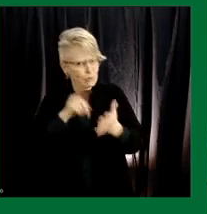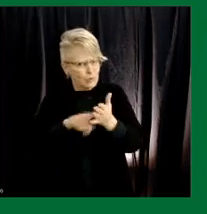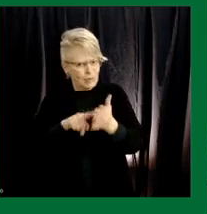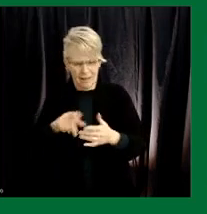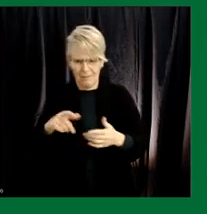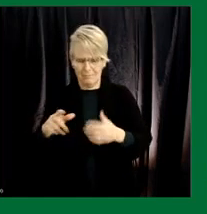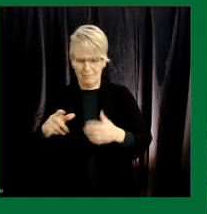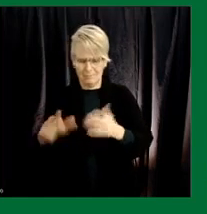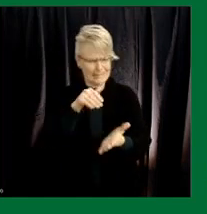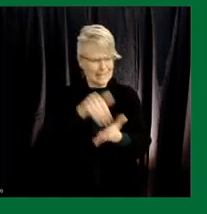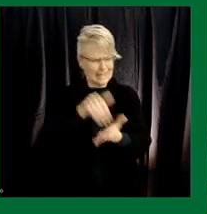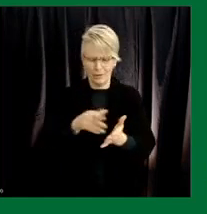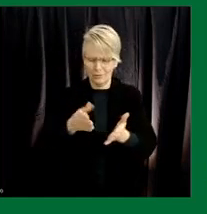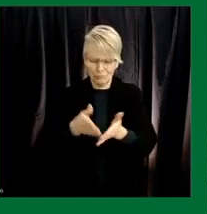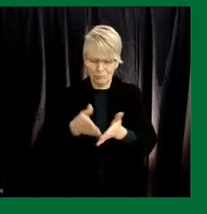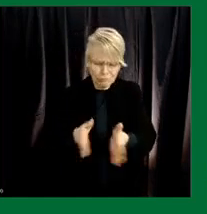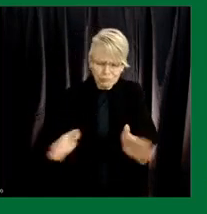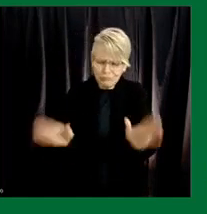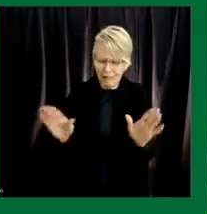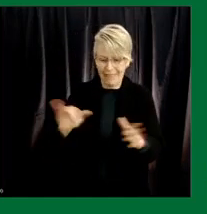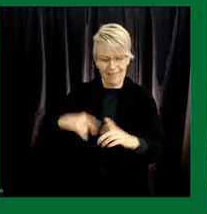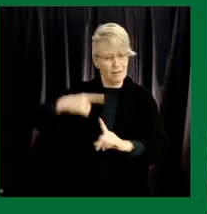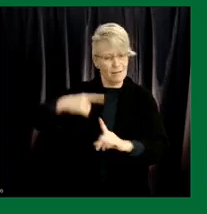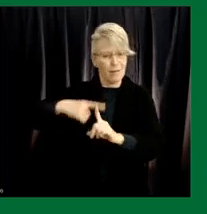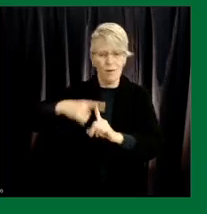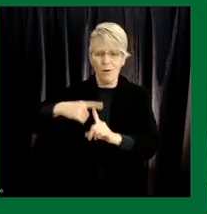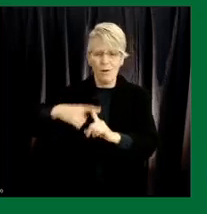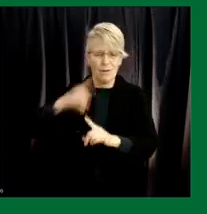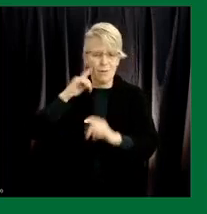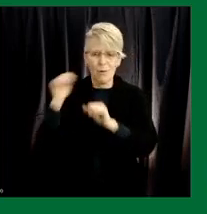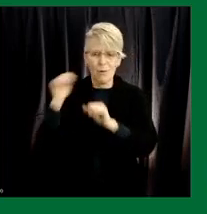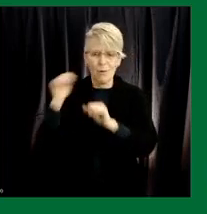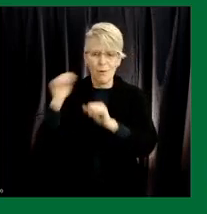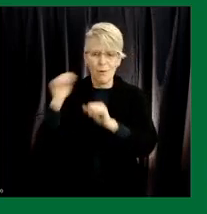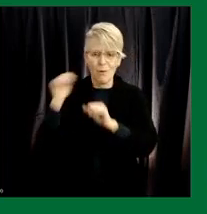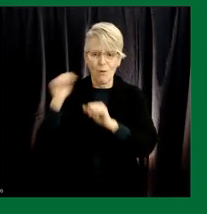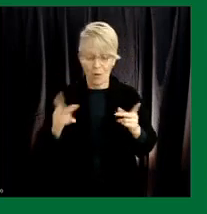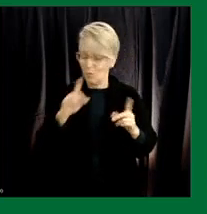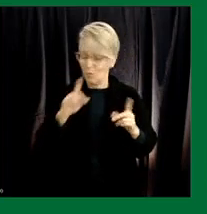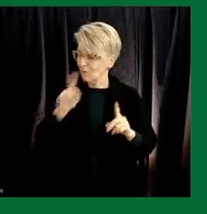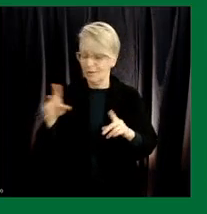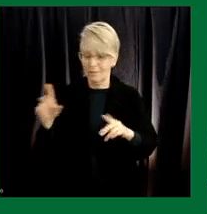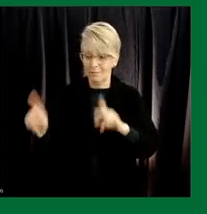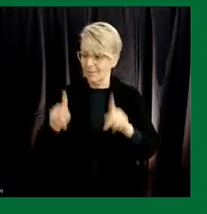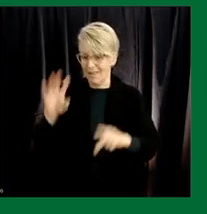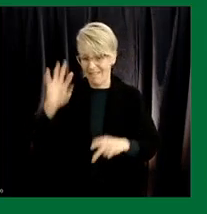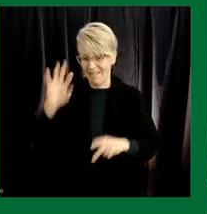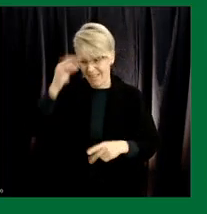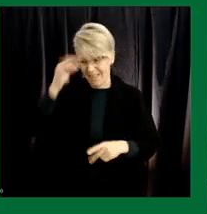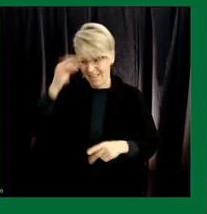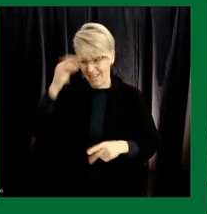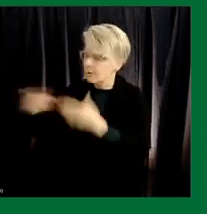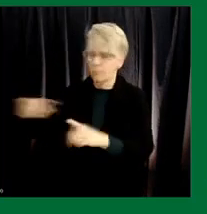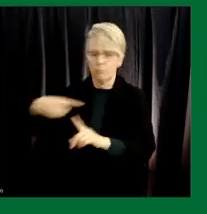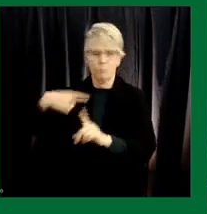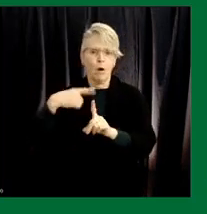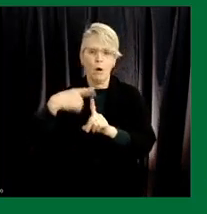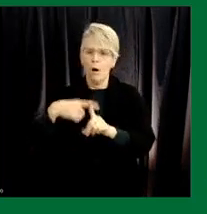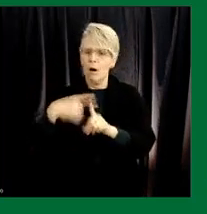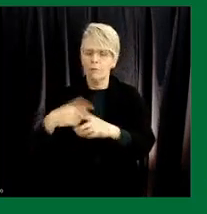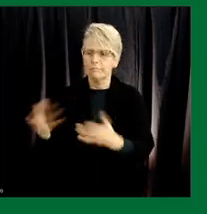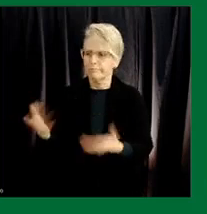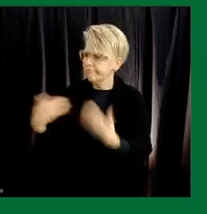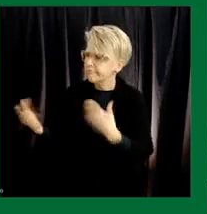really a a positive opportunity for all um i've received nothing but positive responses from the federal government with with our commitment